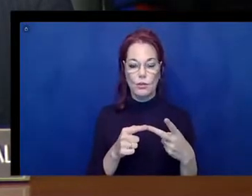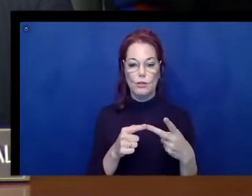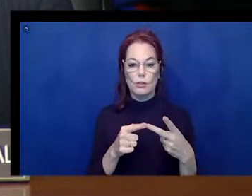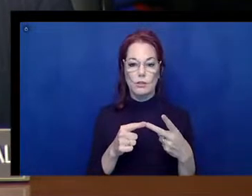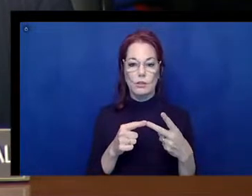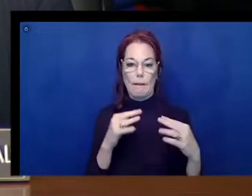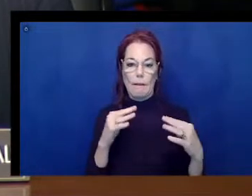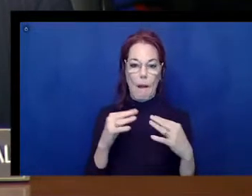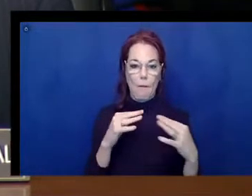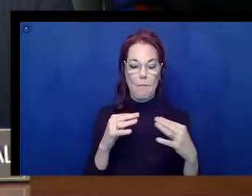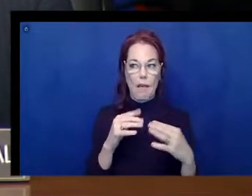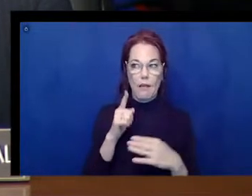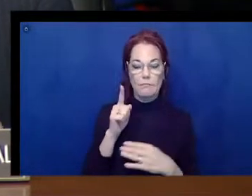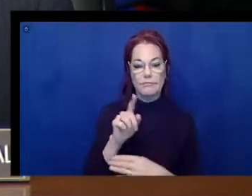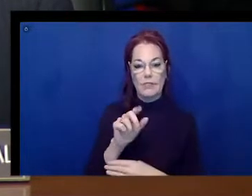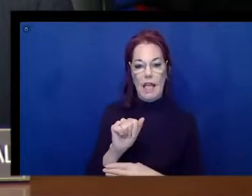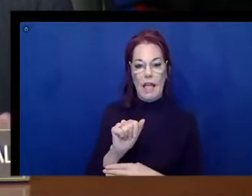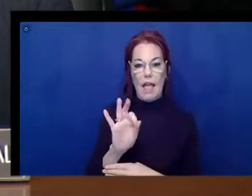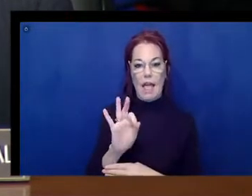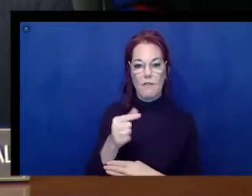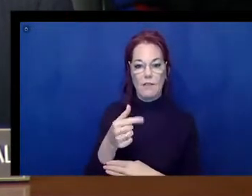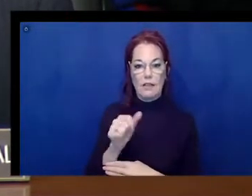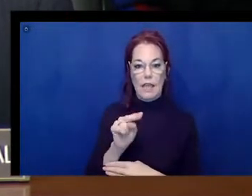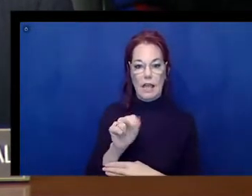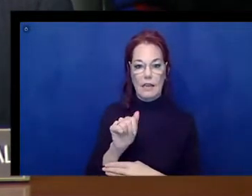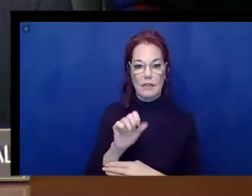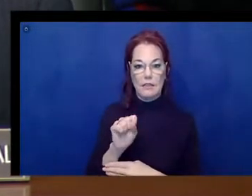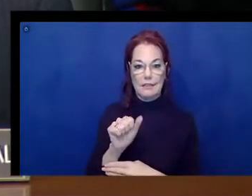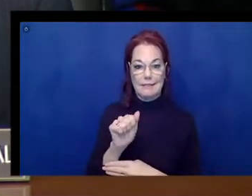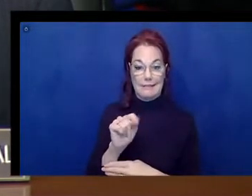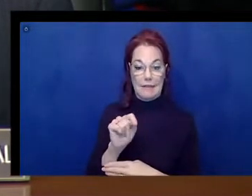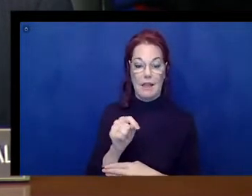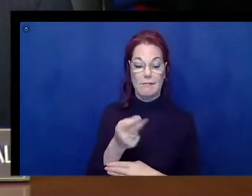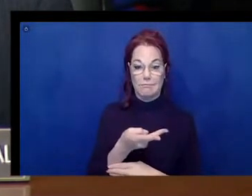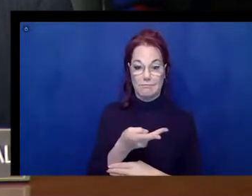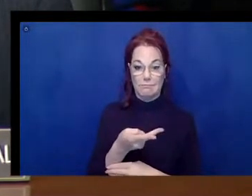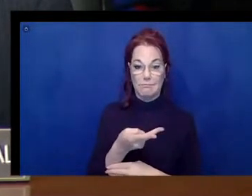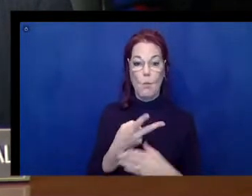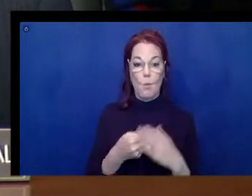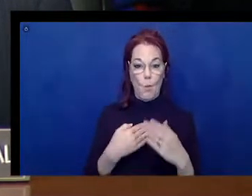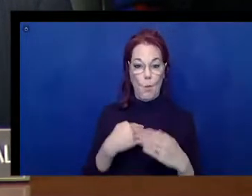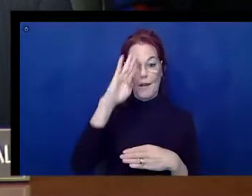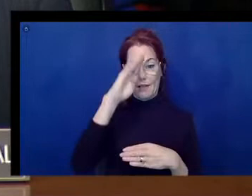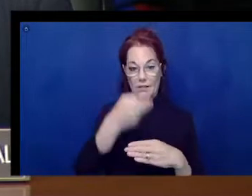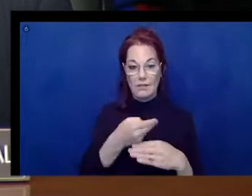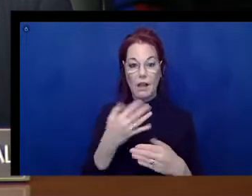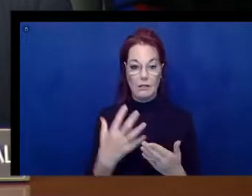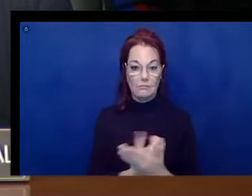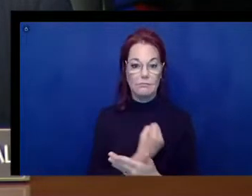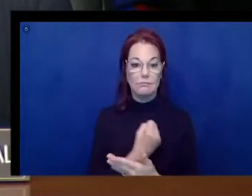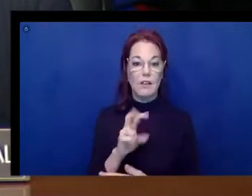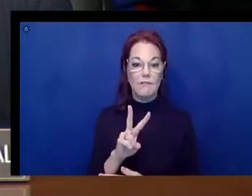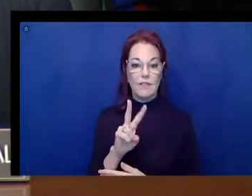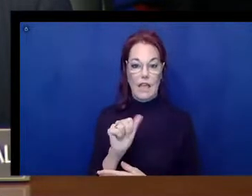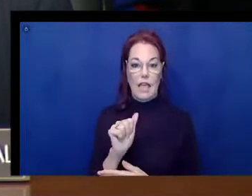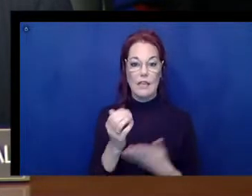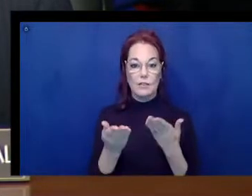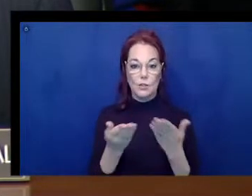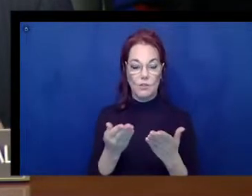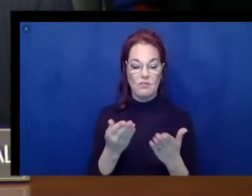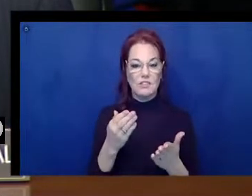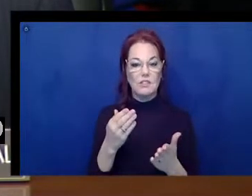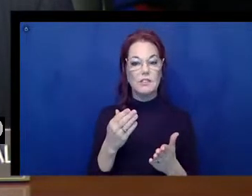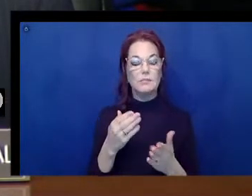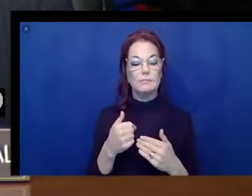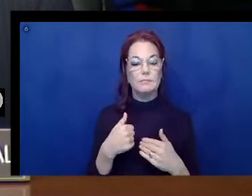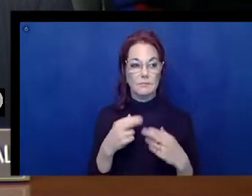Afghanistan. They have made use of VA services from time to time. And I hope it's available